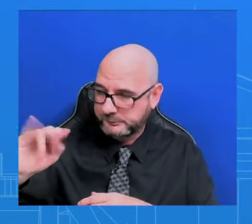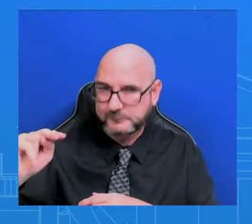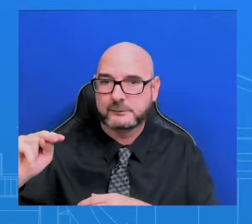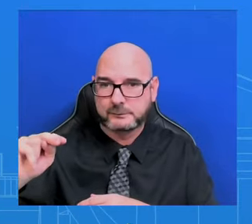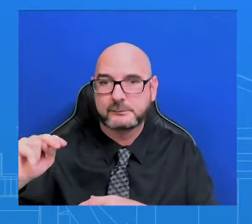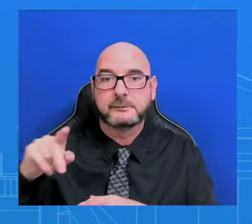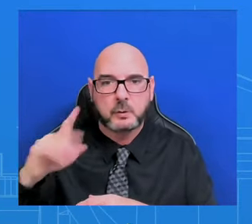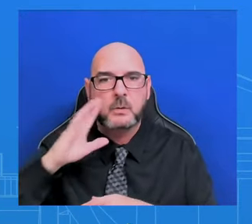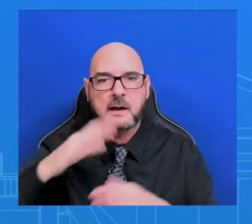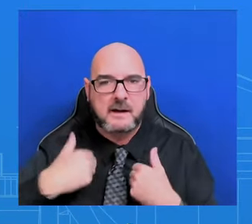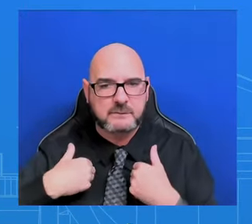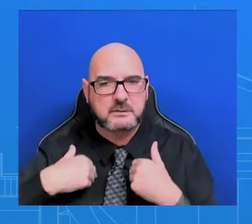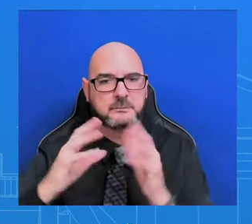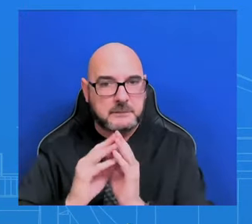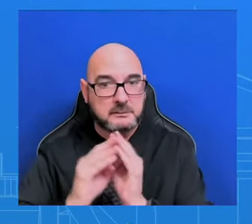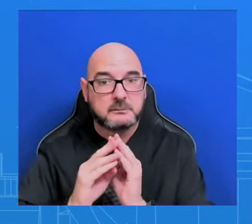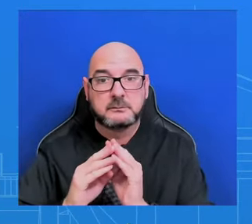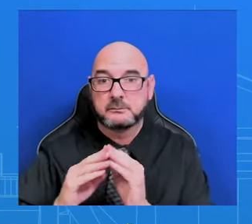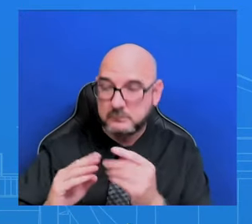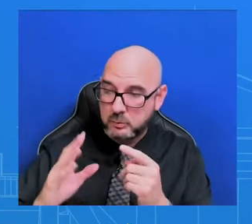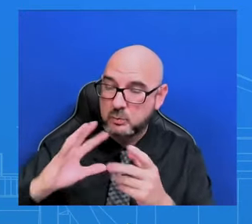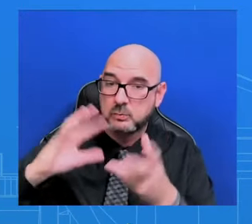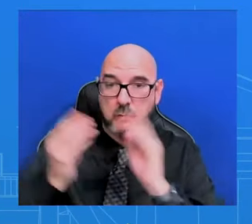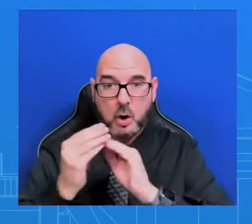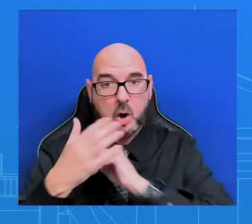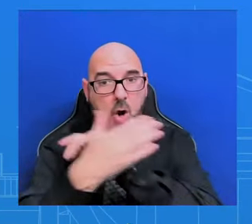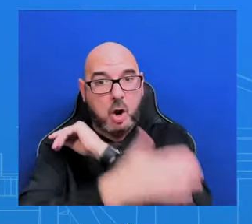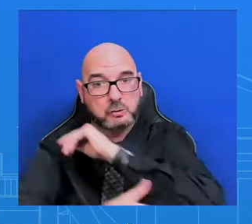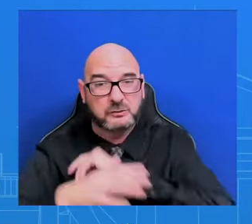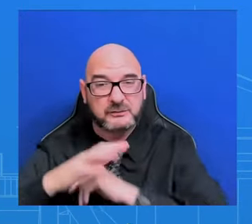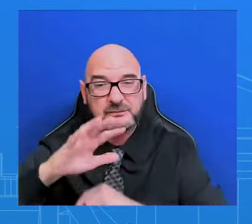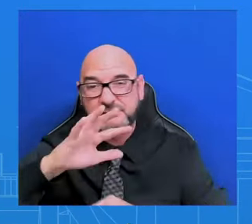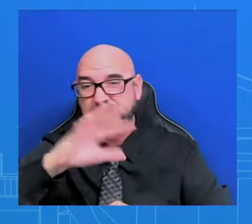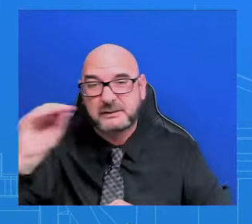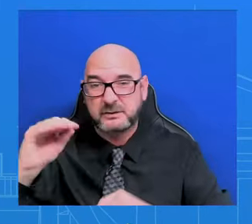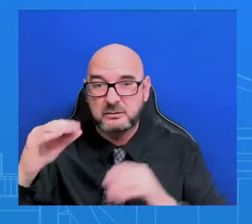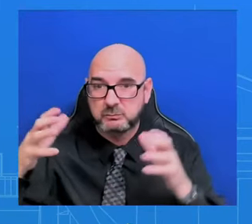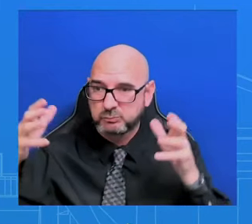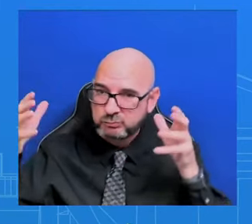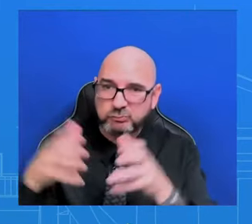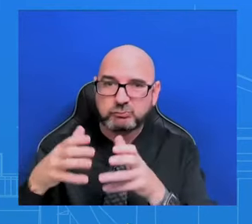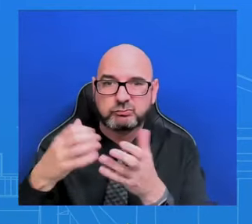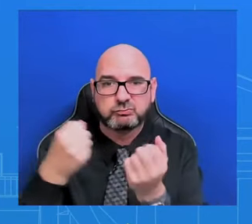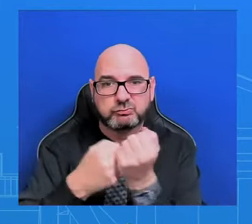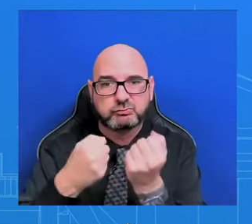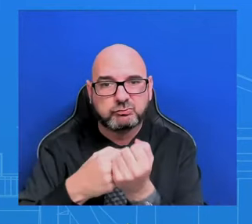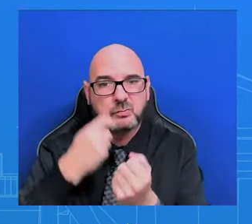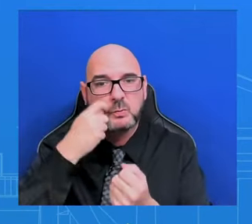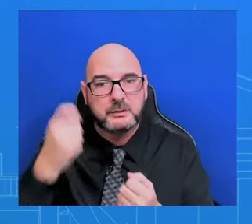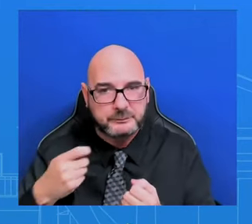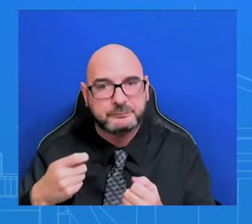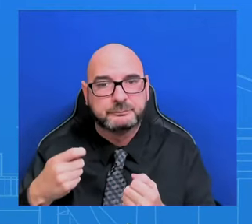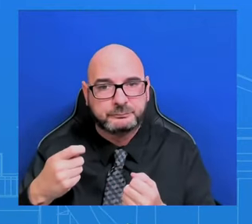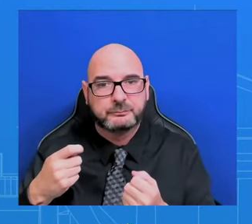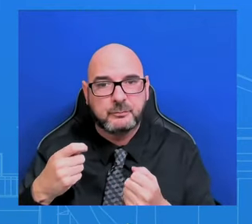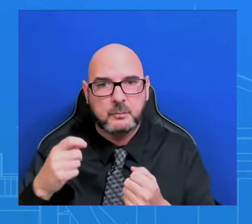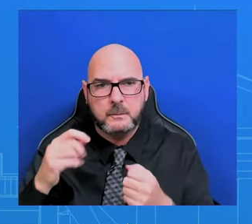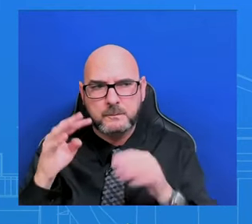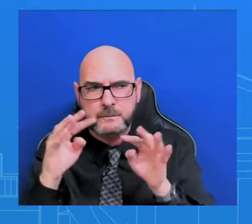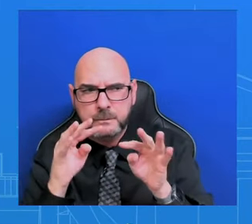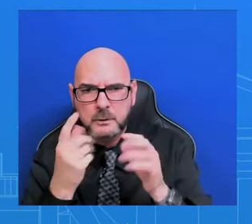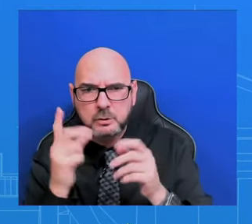-odd nations involved in here trying to contribute stuff to Ukraine. And they're all looking to us for leadership. They all want to know where we're going to be here in a couple months.